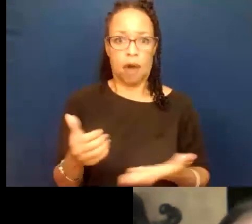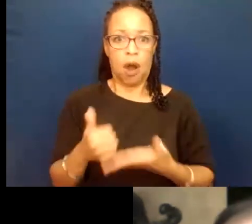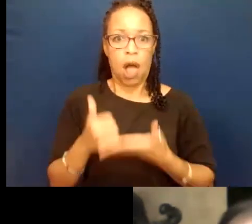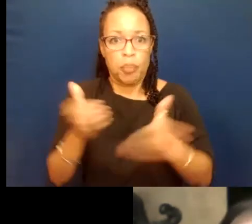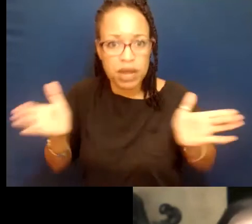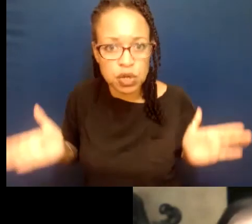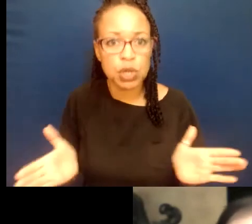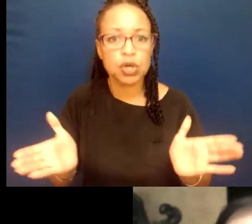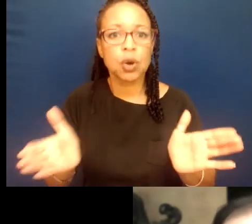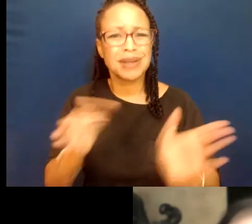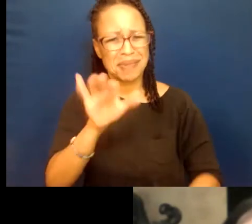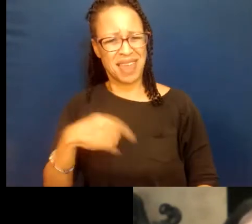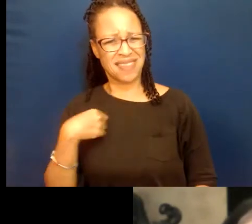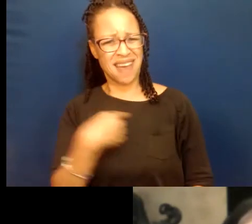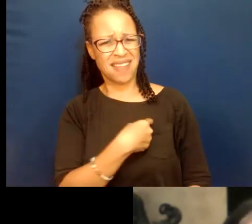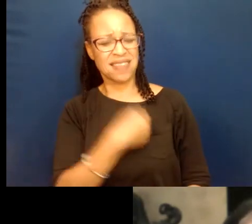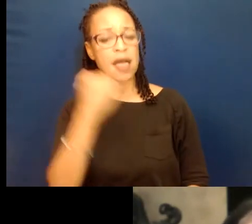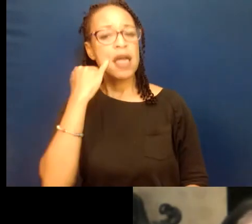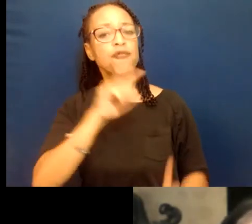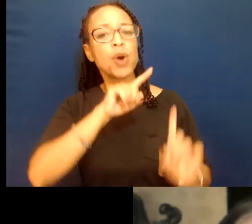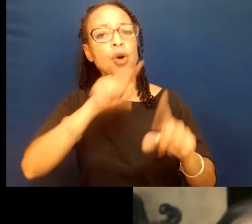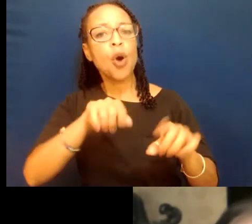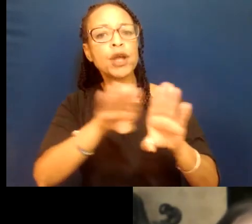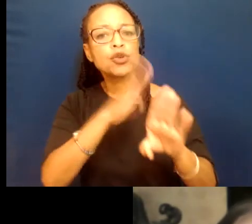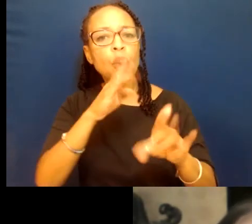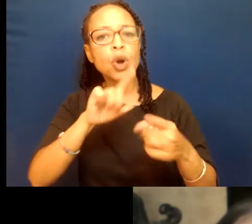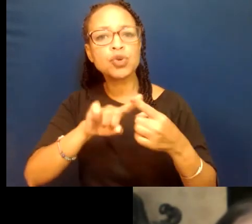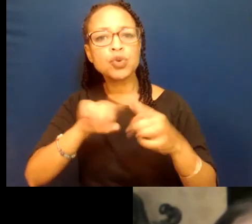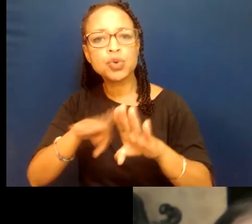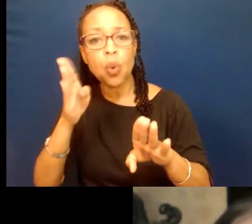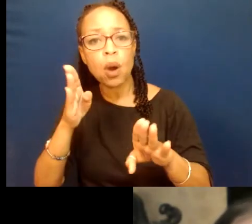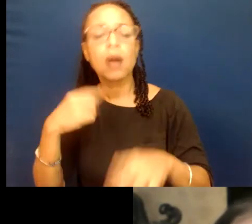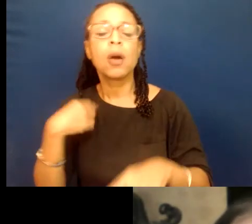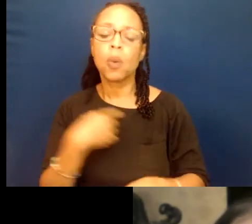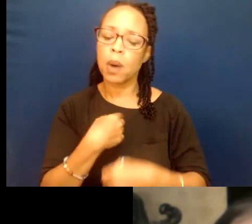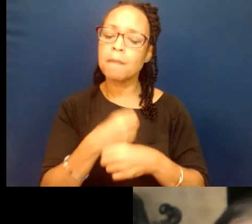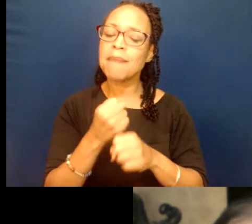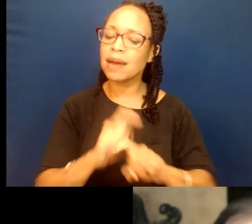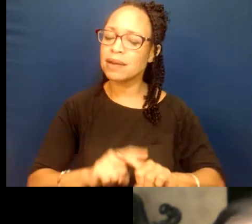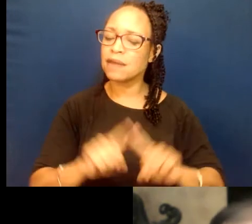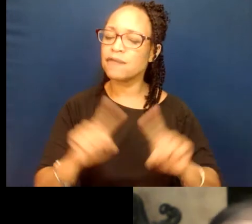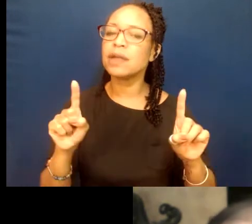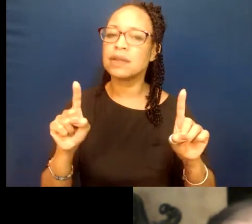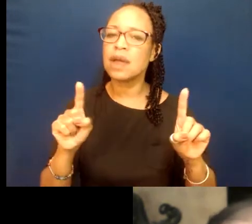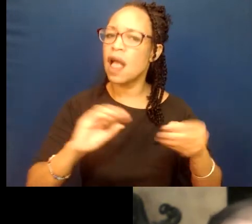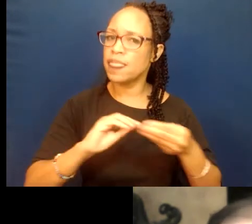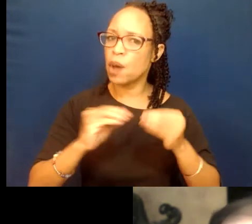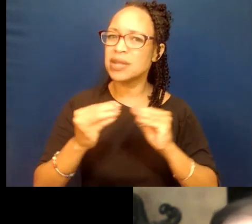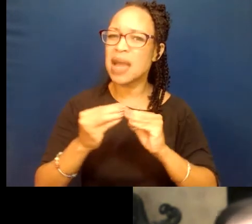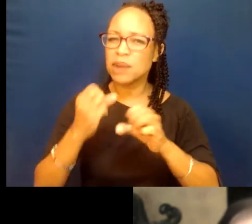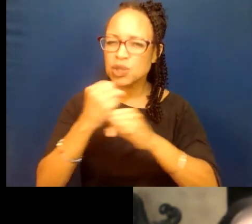If we're going door to door, if we're calling, we're going to make a difference. And those statistics show